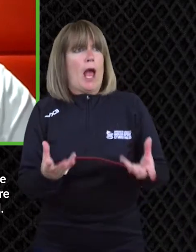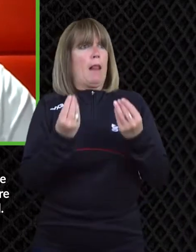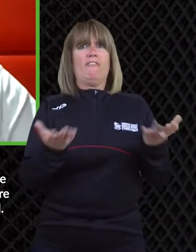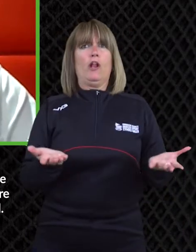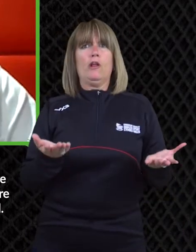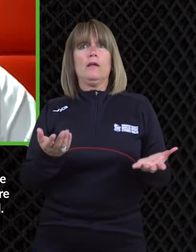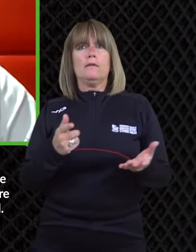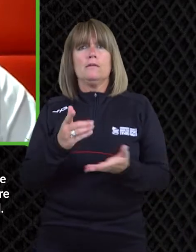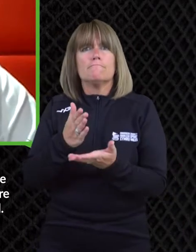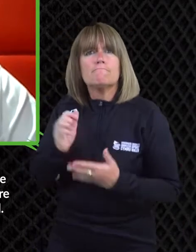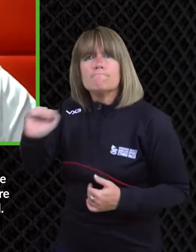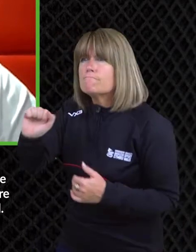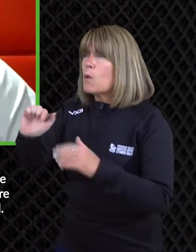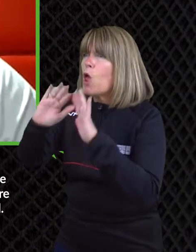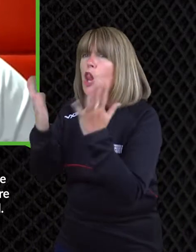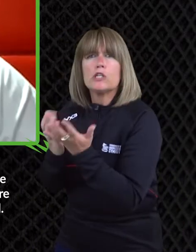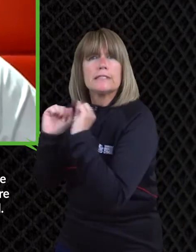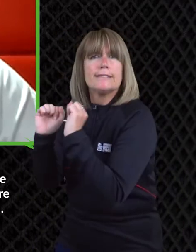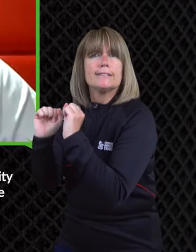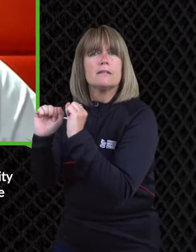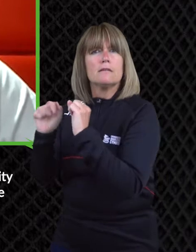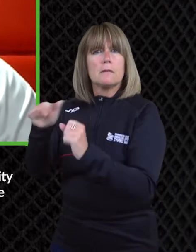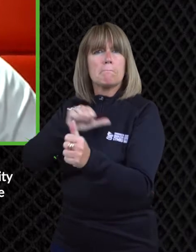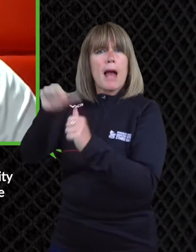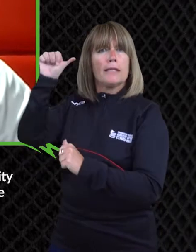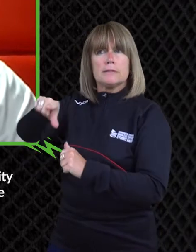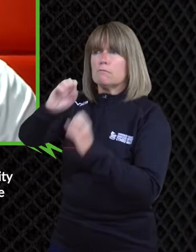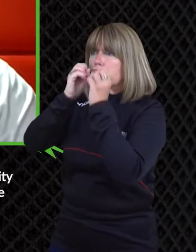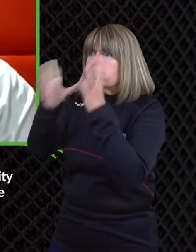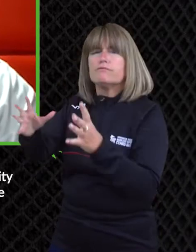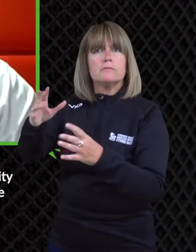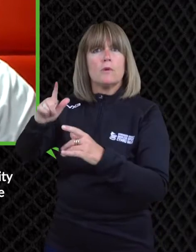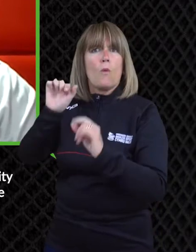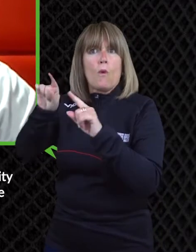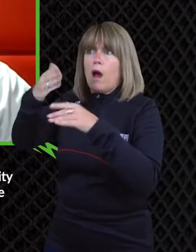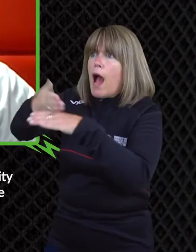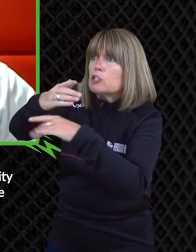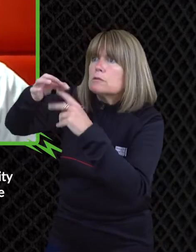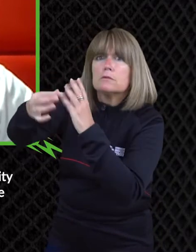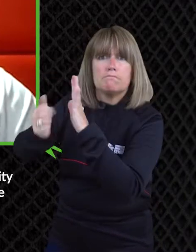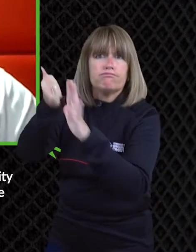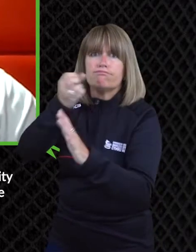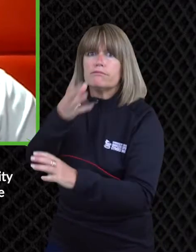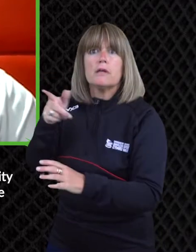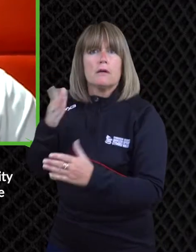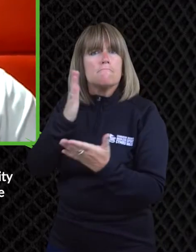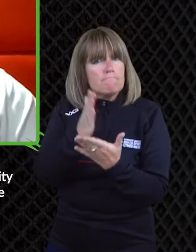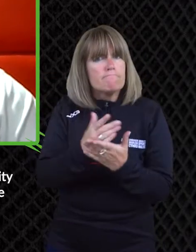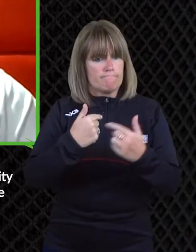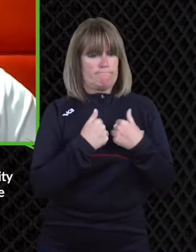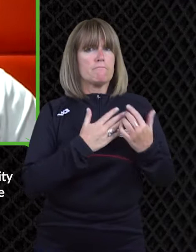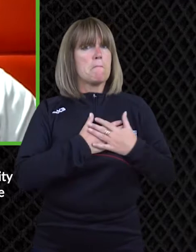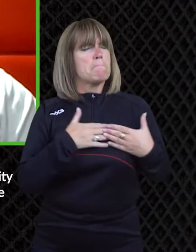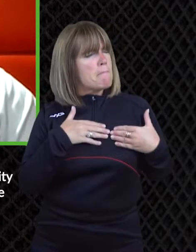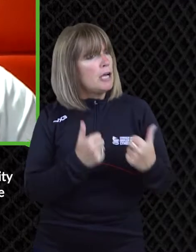disabled people and non-disabled people that's not helpful in in his little world he he he was you know he was the best at what he did